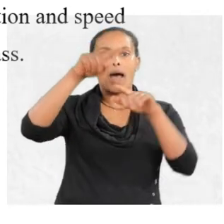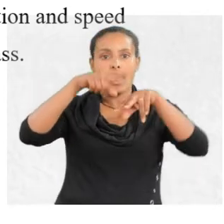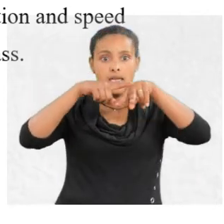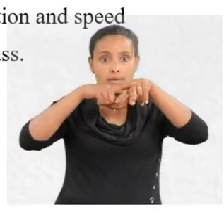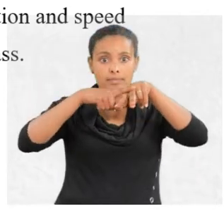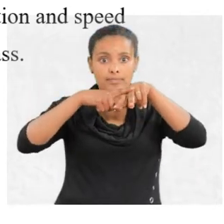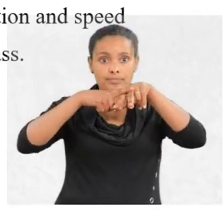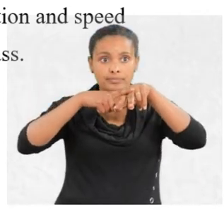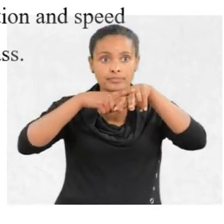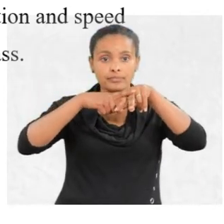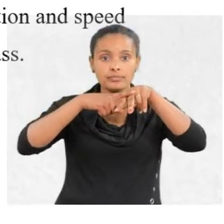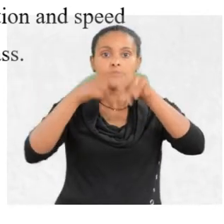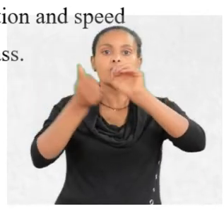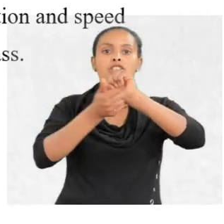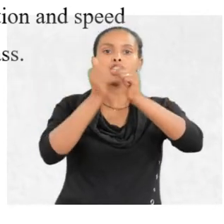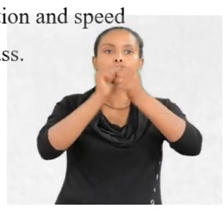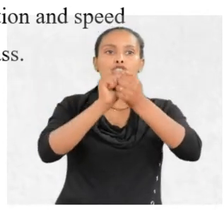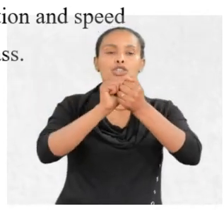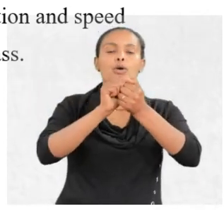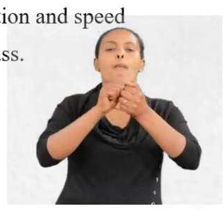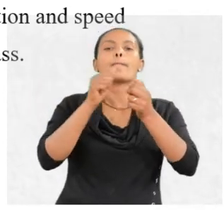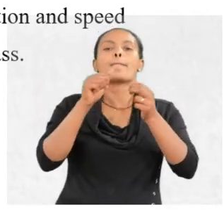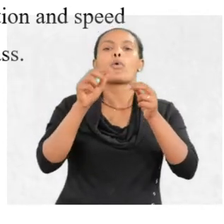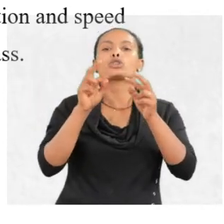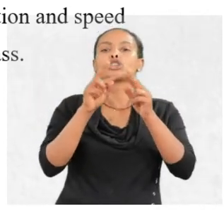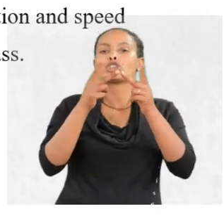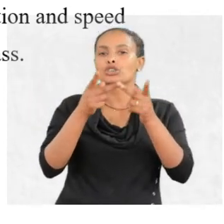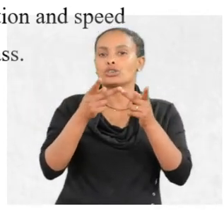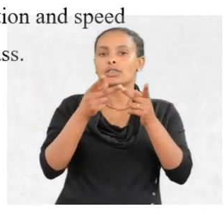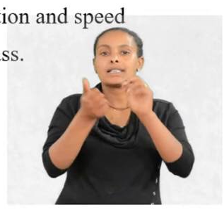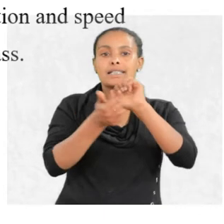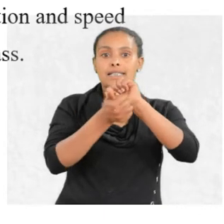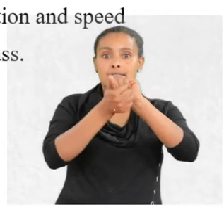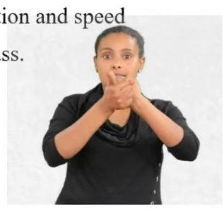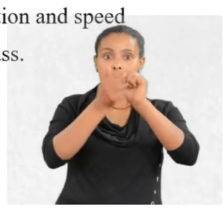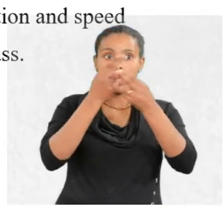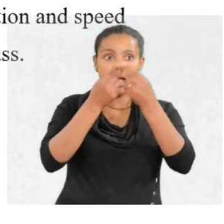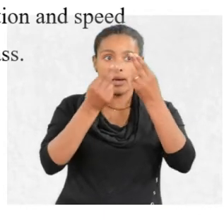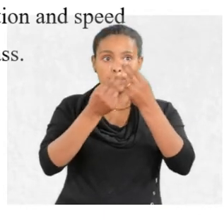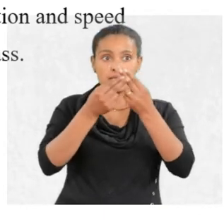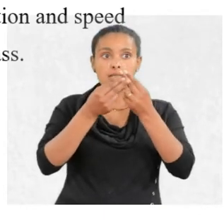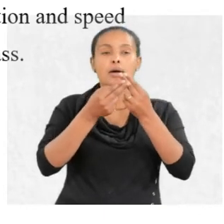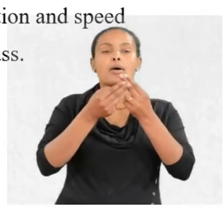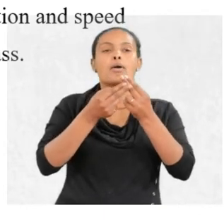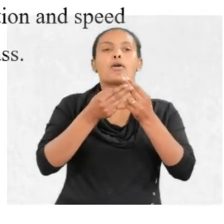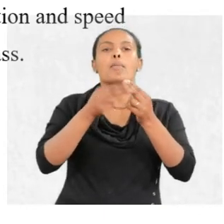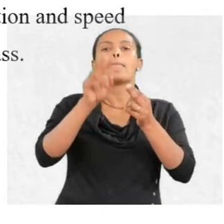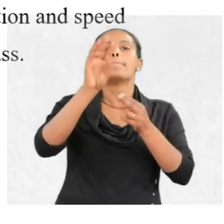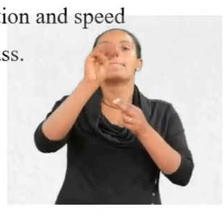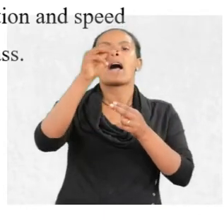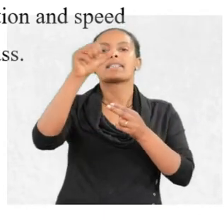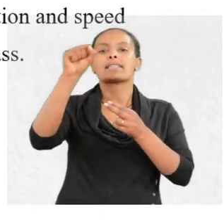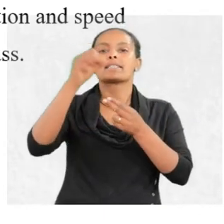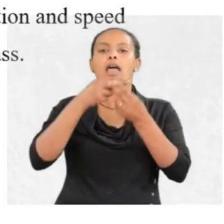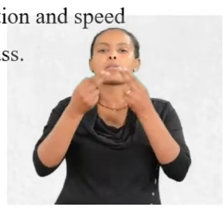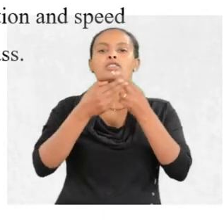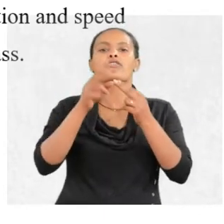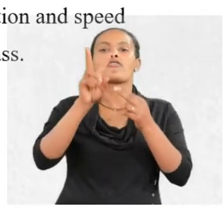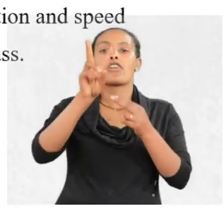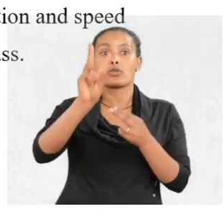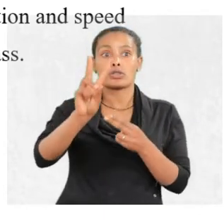Change in position times momentum is mass times velocity. Therefore,